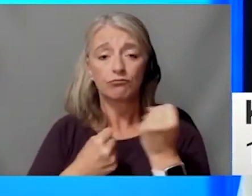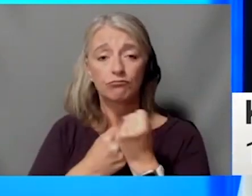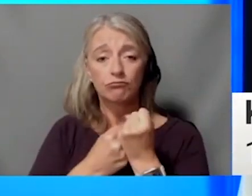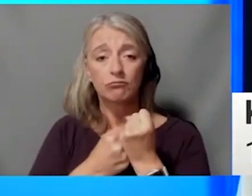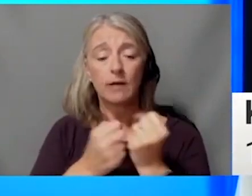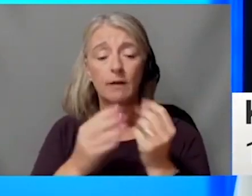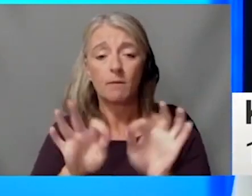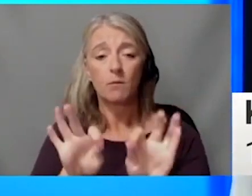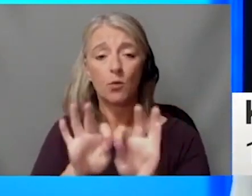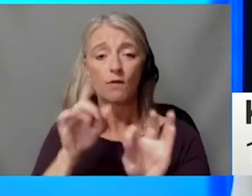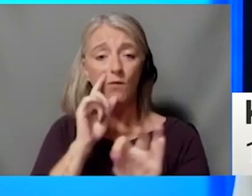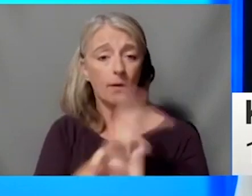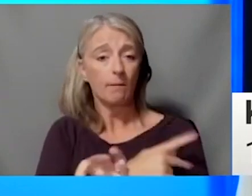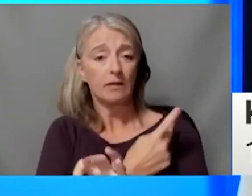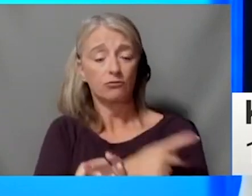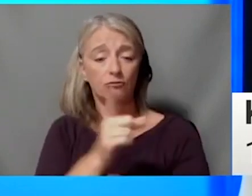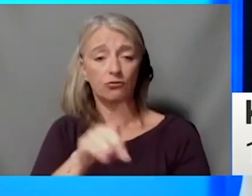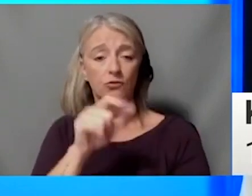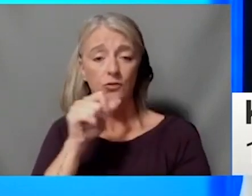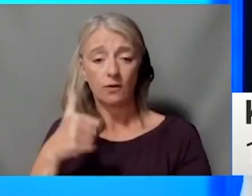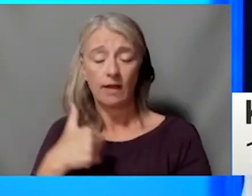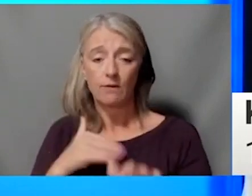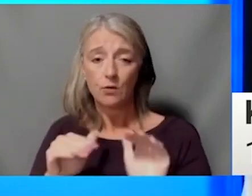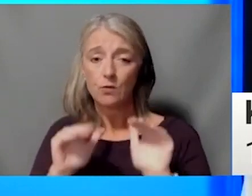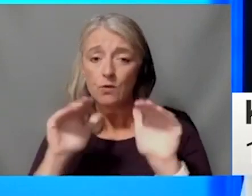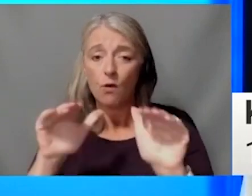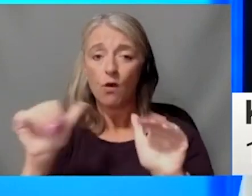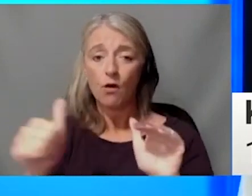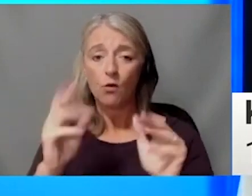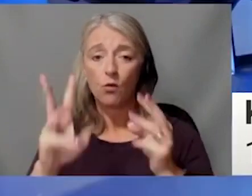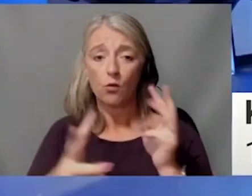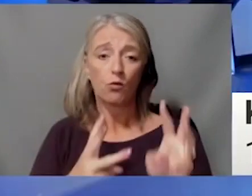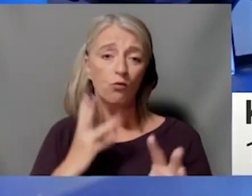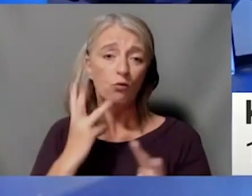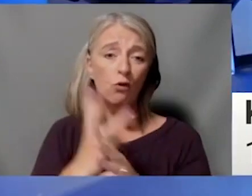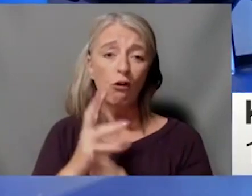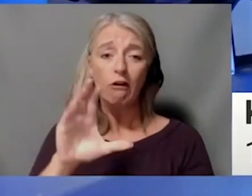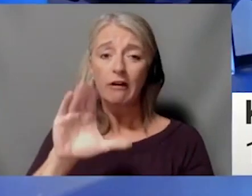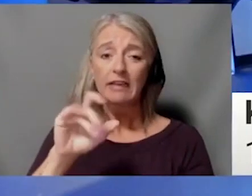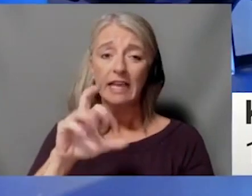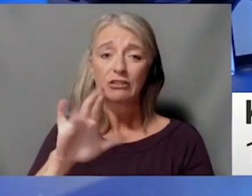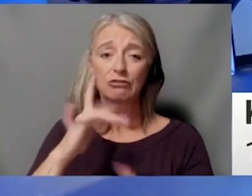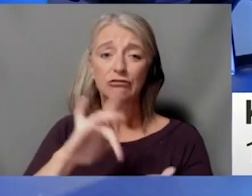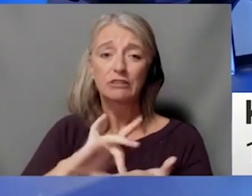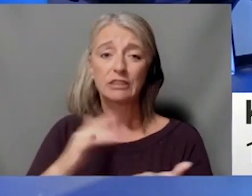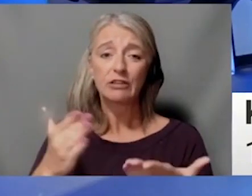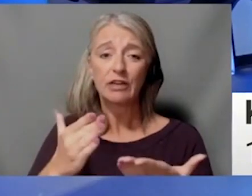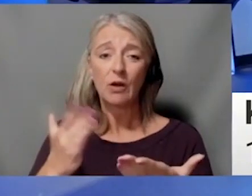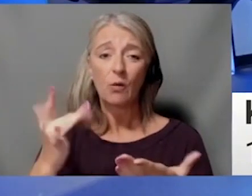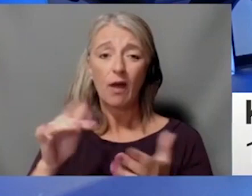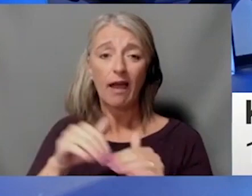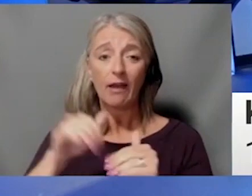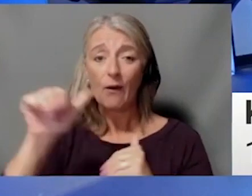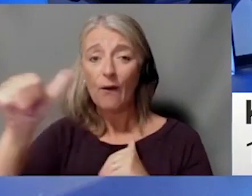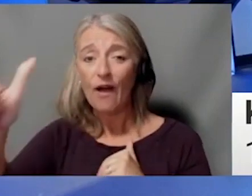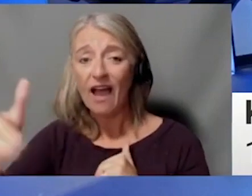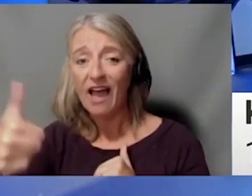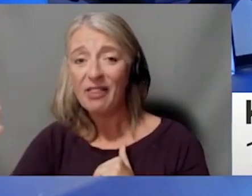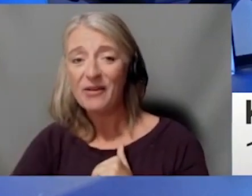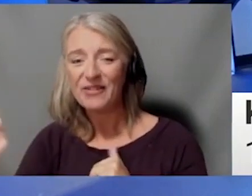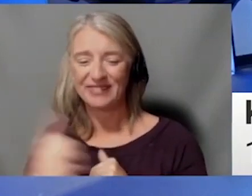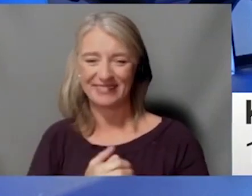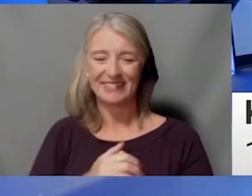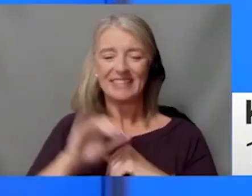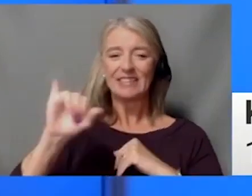There's really, you don't have to go anywhere else. We have a world class cancer center right here. Why go anywhere else? That's been the tagline. Jeff, your final thoughts.